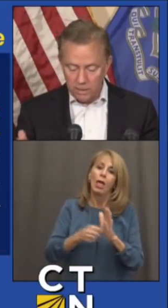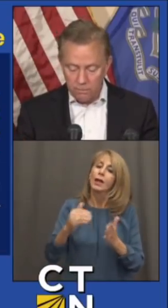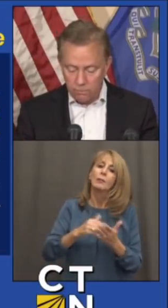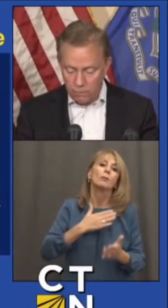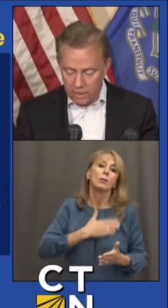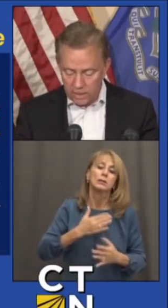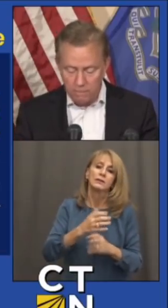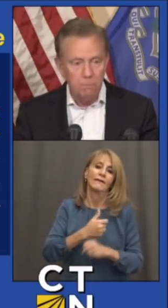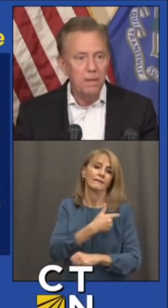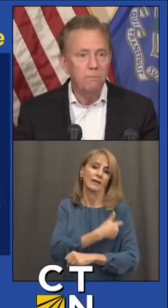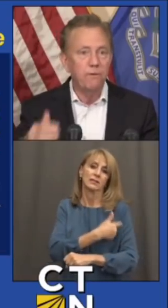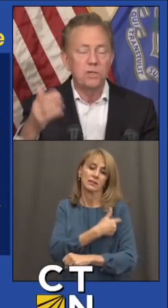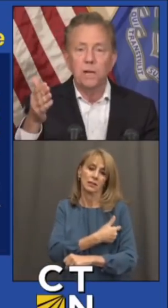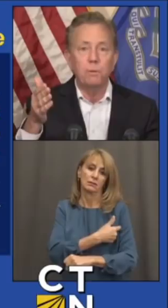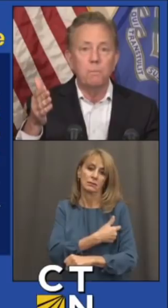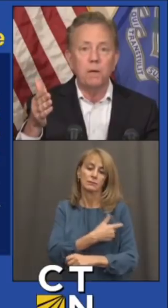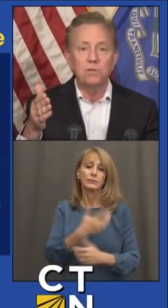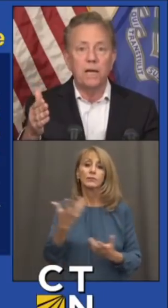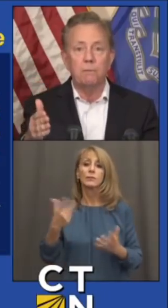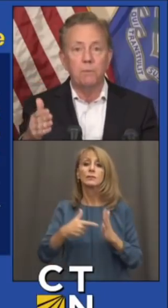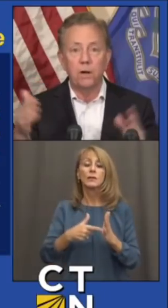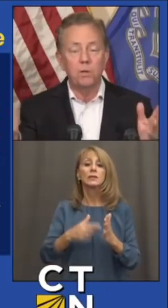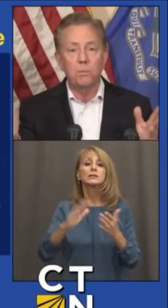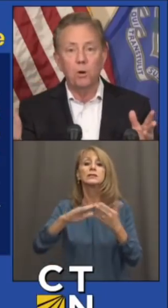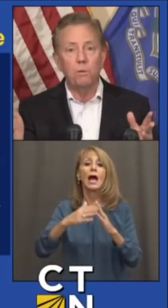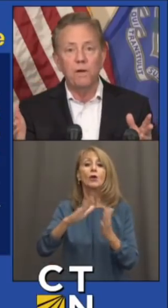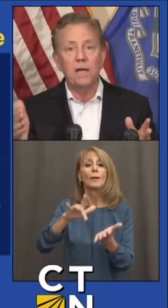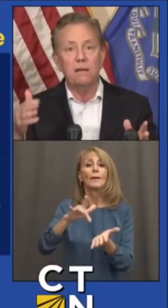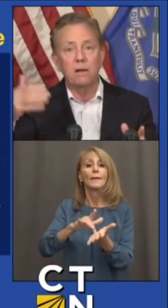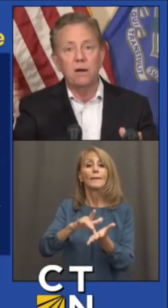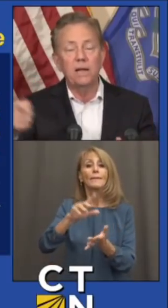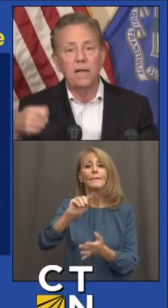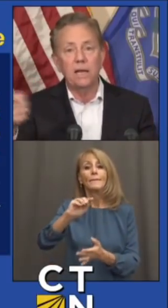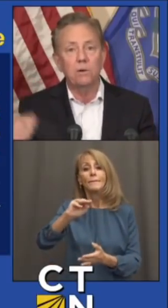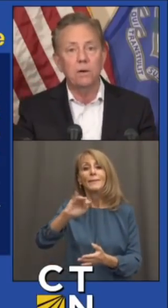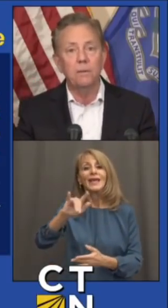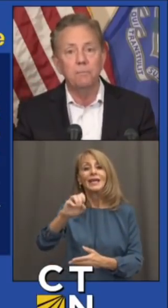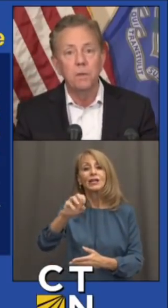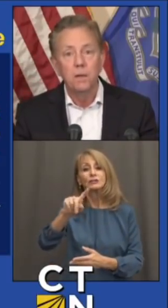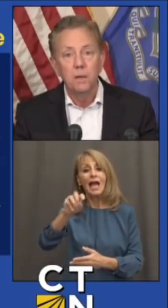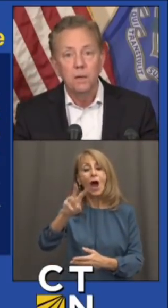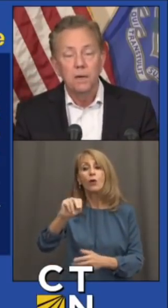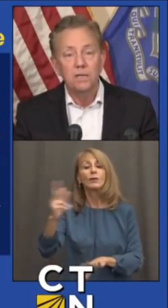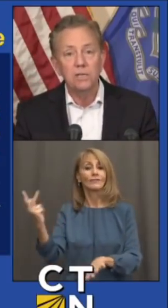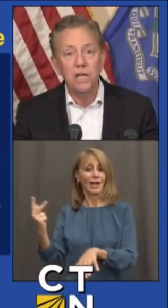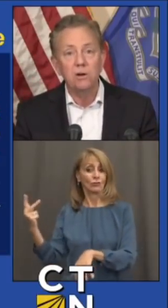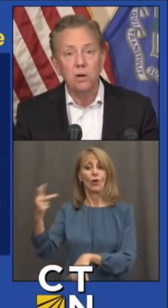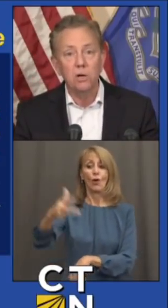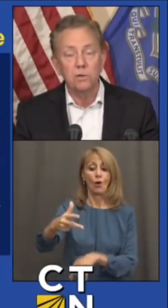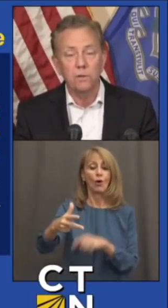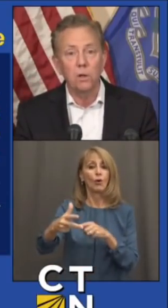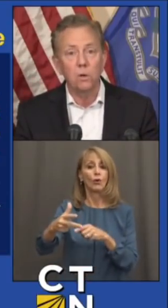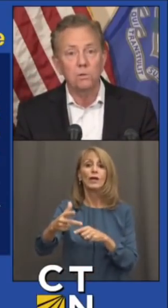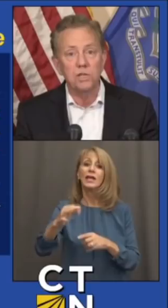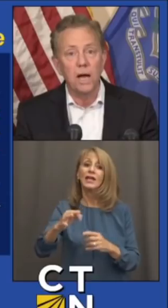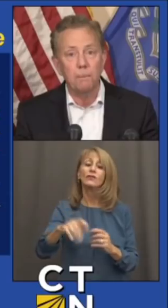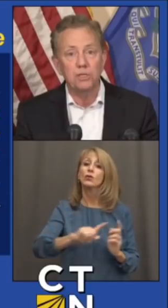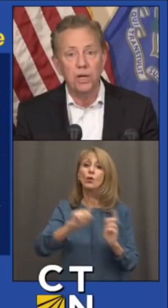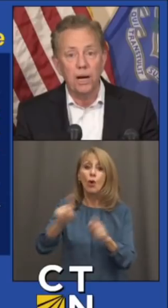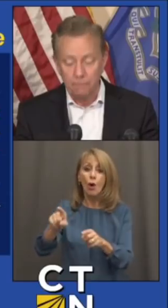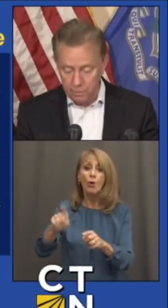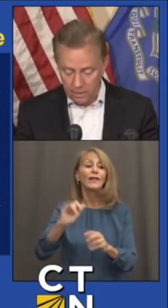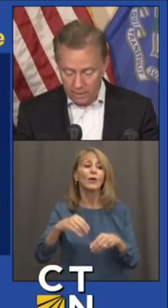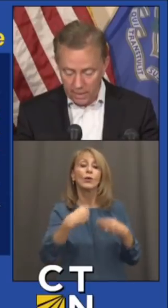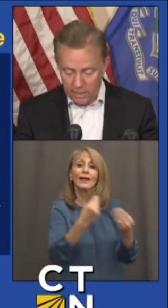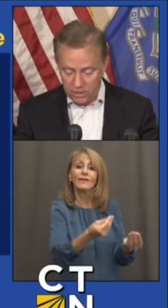told you about what we did, for example, in Middletown, they're the mobile van. They're handing out discount cards for the local stop